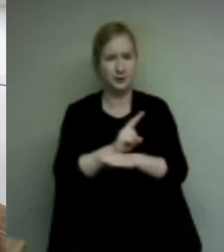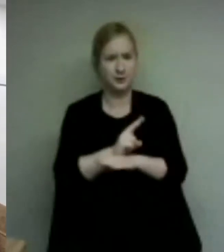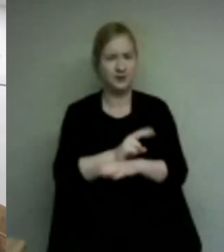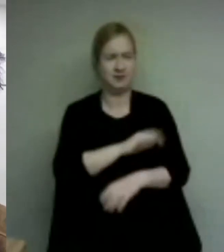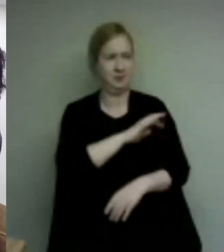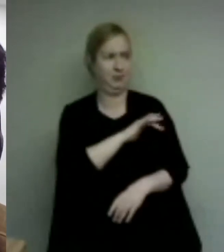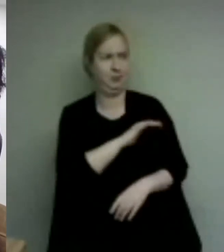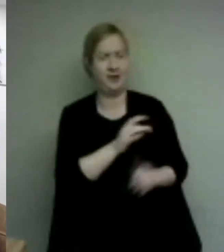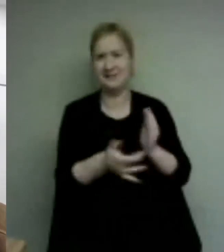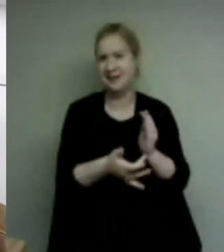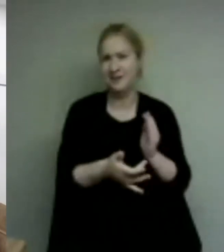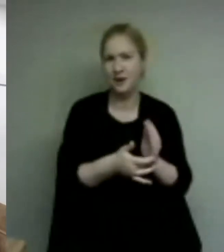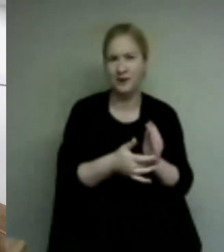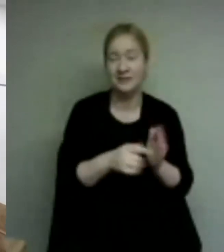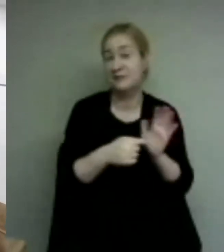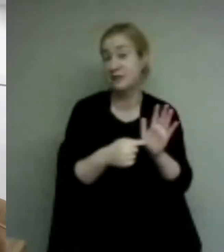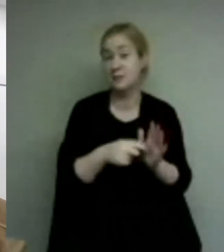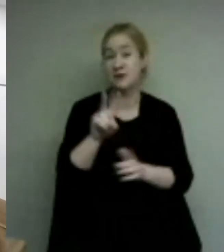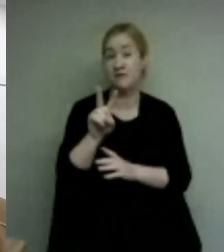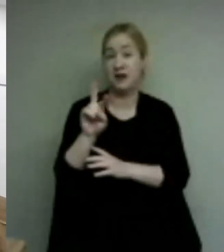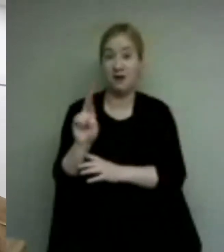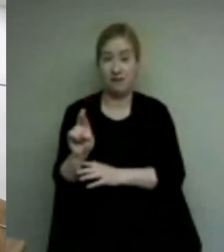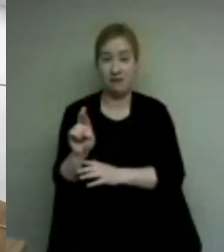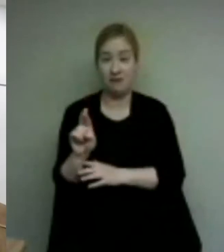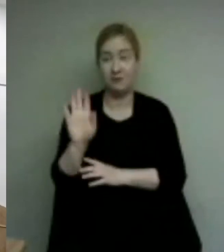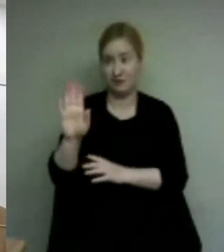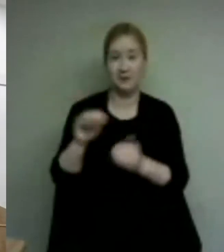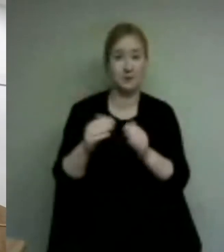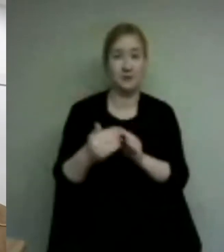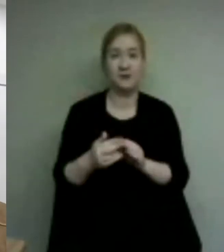in their communities hoping that it would spark some interest in their future